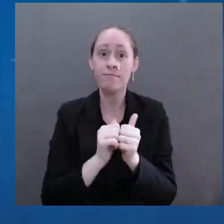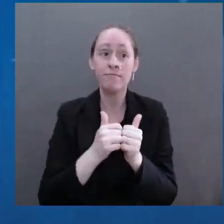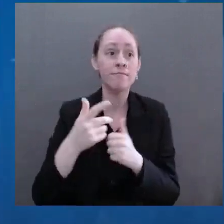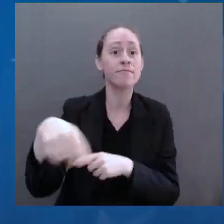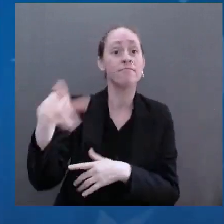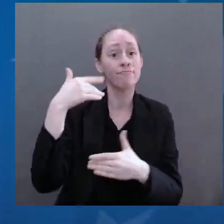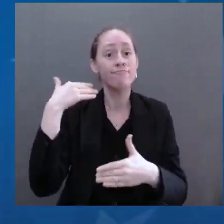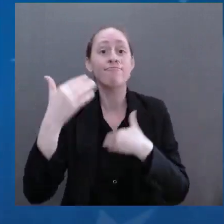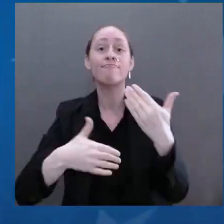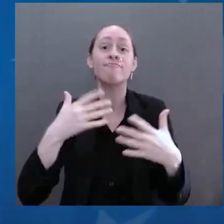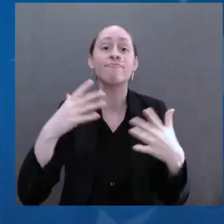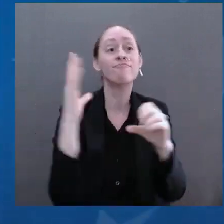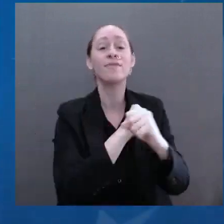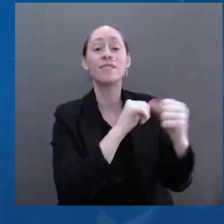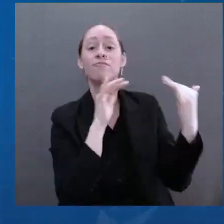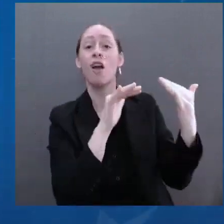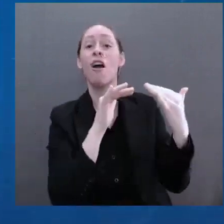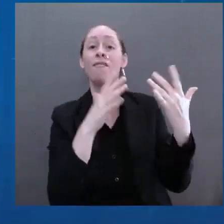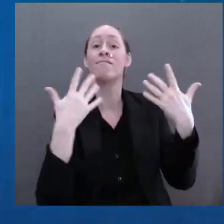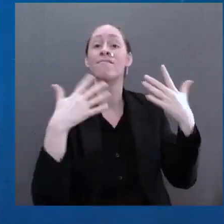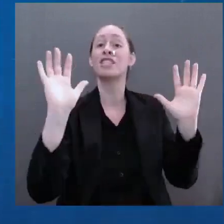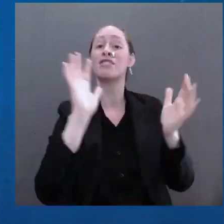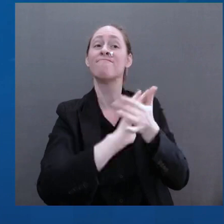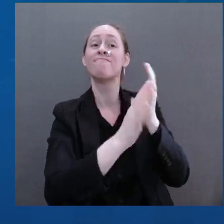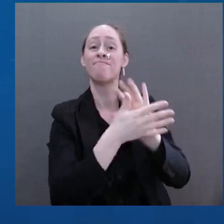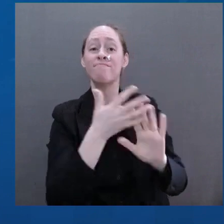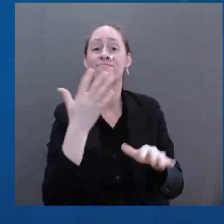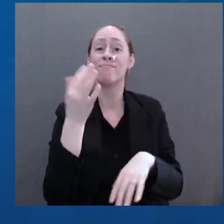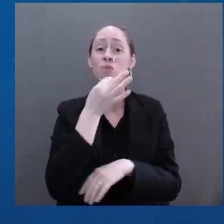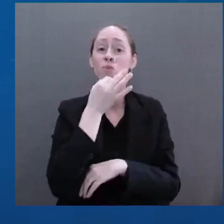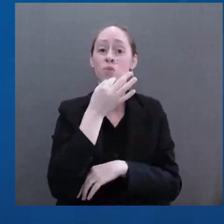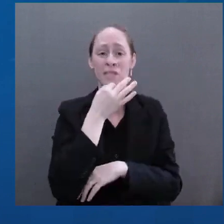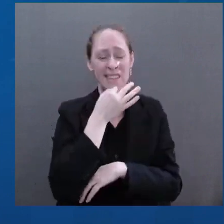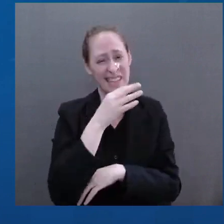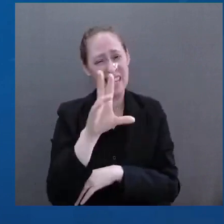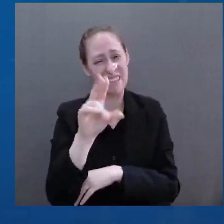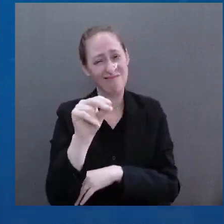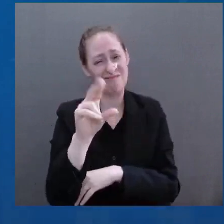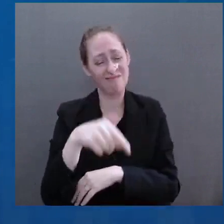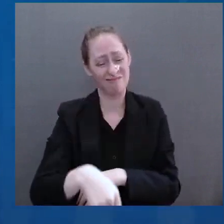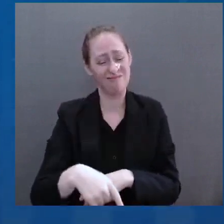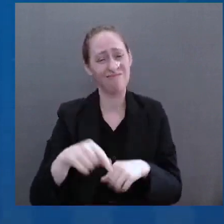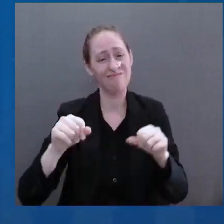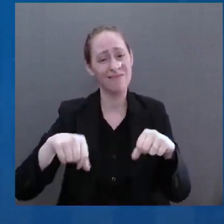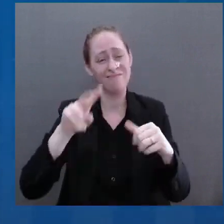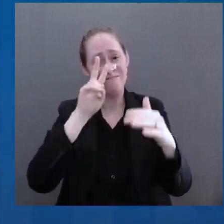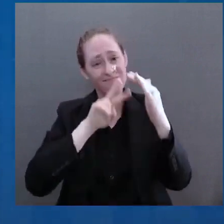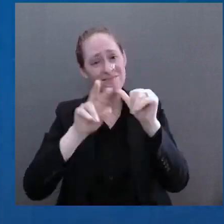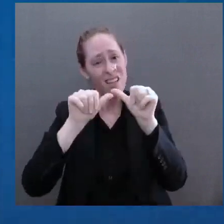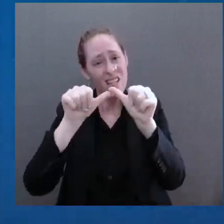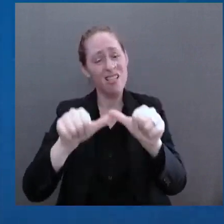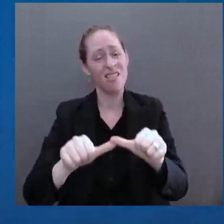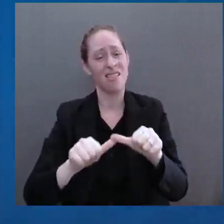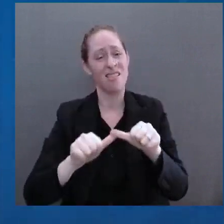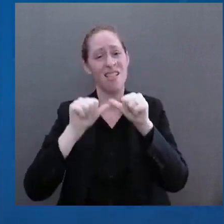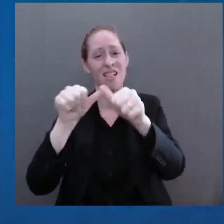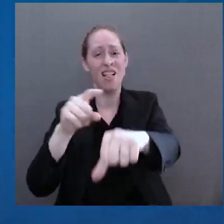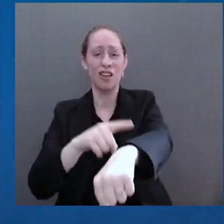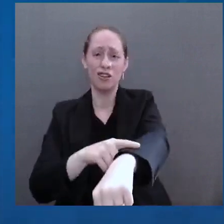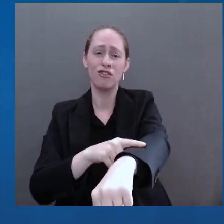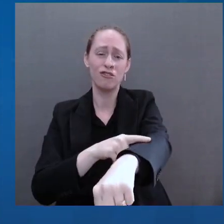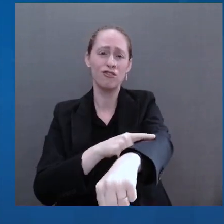President, Mr. Prime Minister, Mr. Mayor, members of the Parliament, distinguished guests, and the people of Poland,